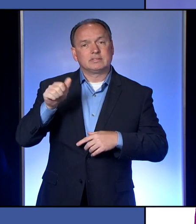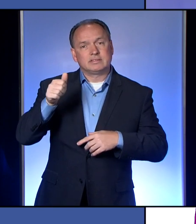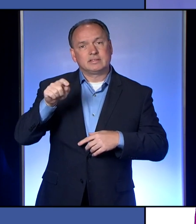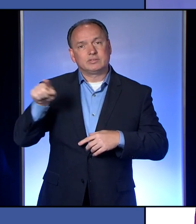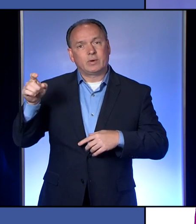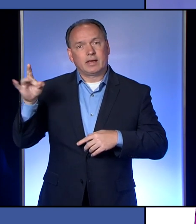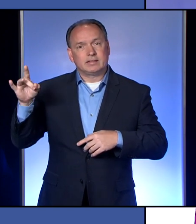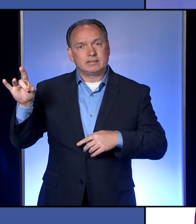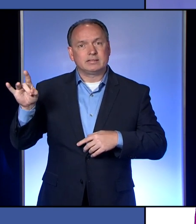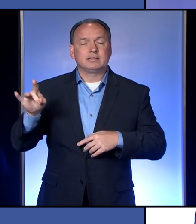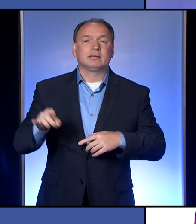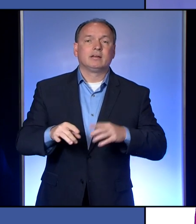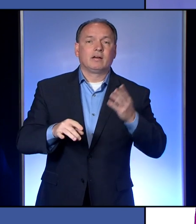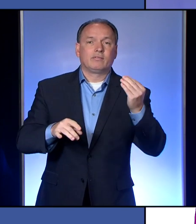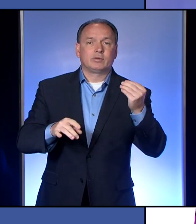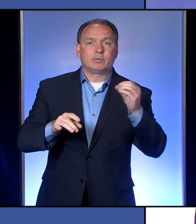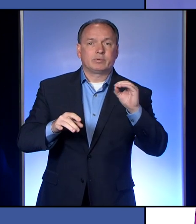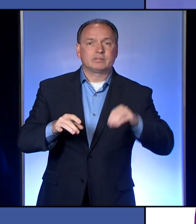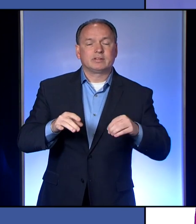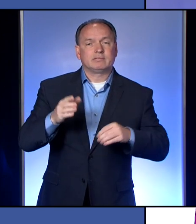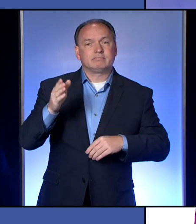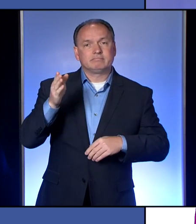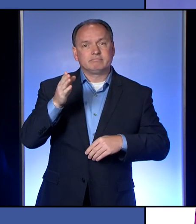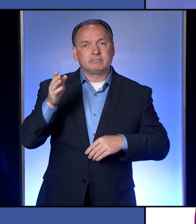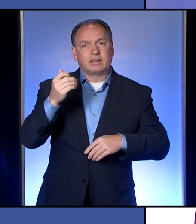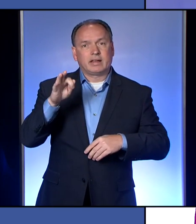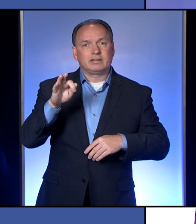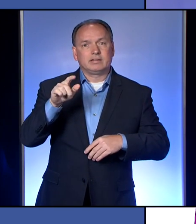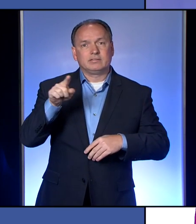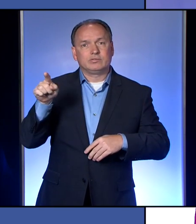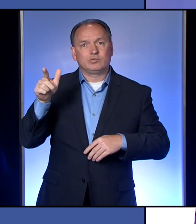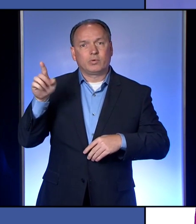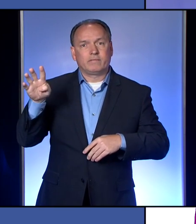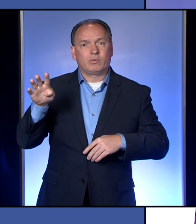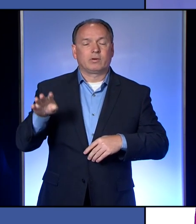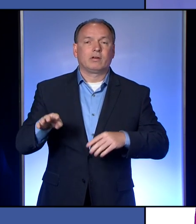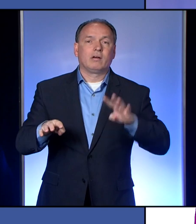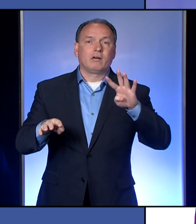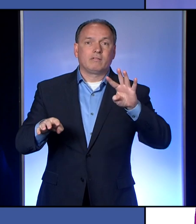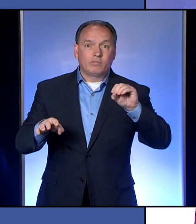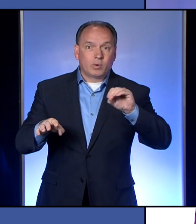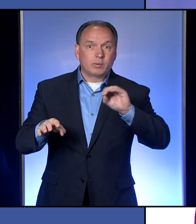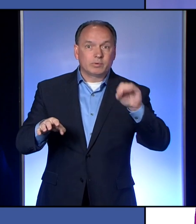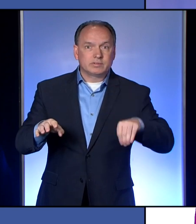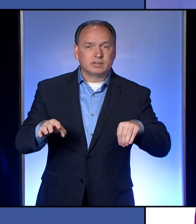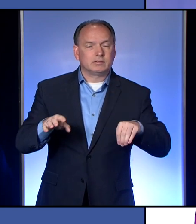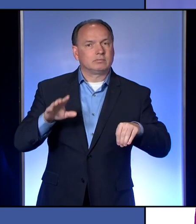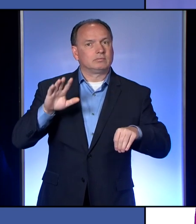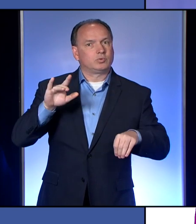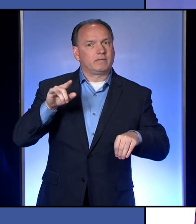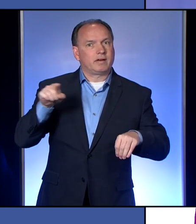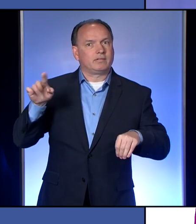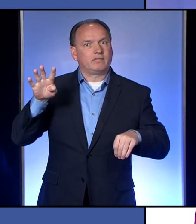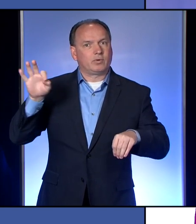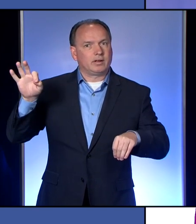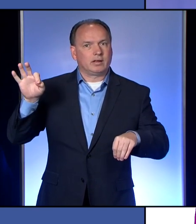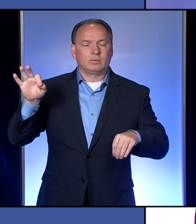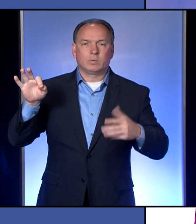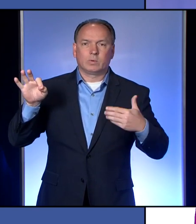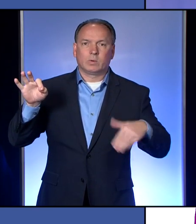14% between 19 and 24, 40% between 25 and 49,